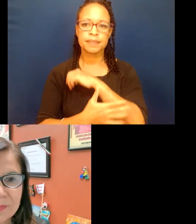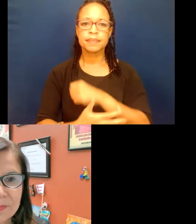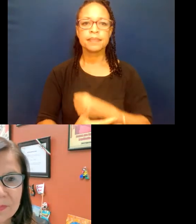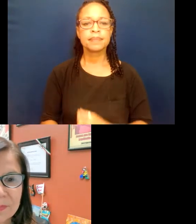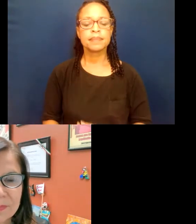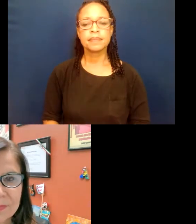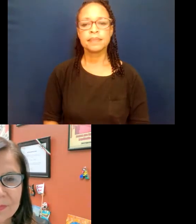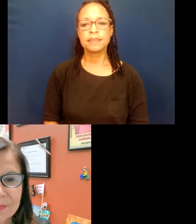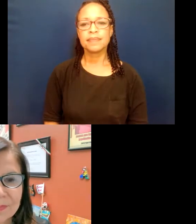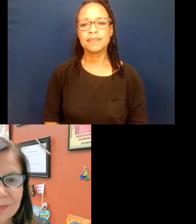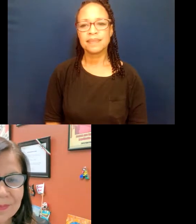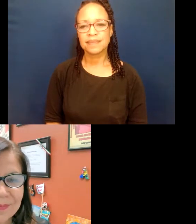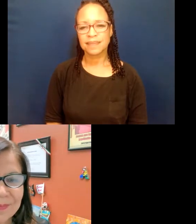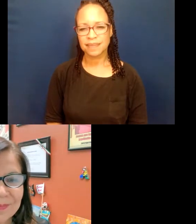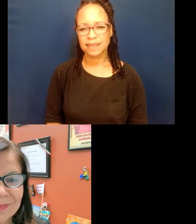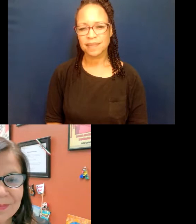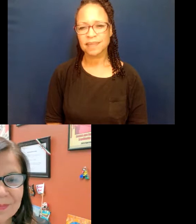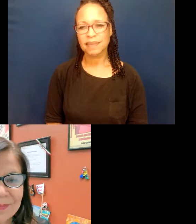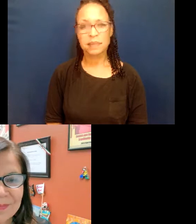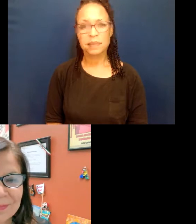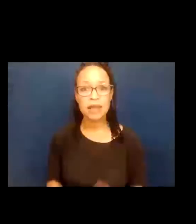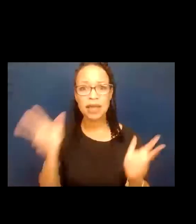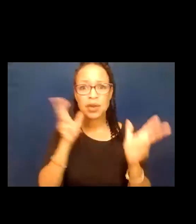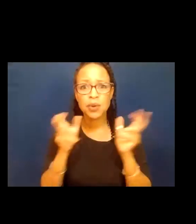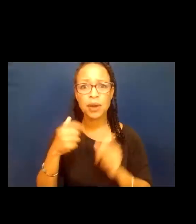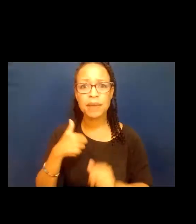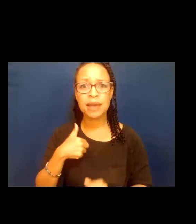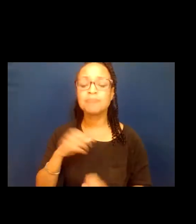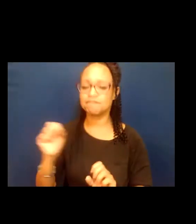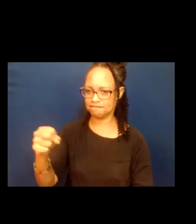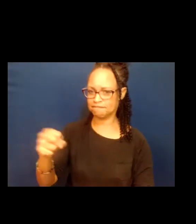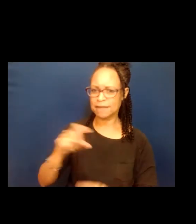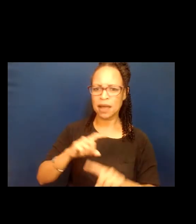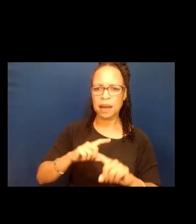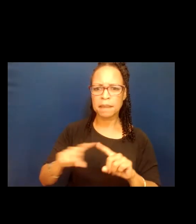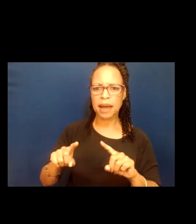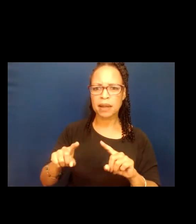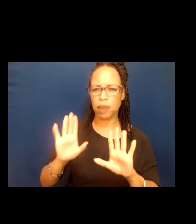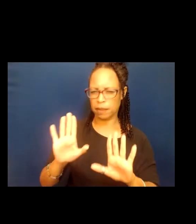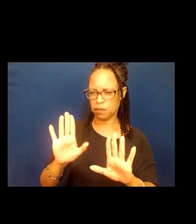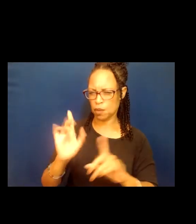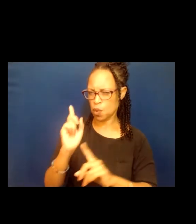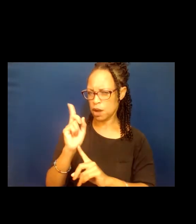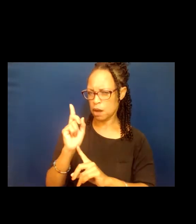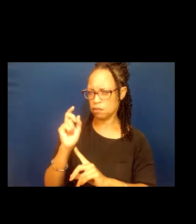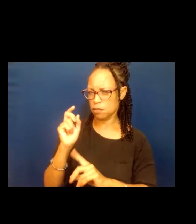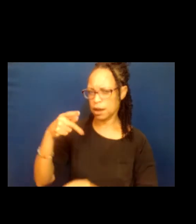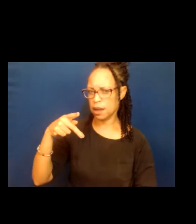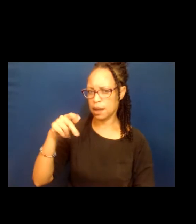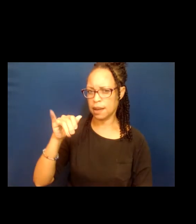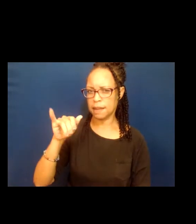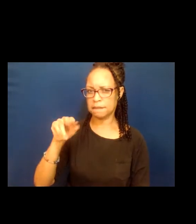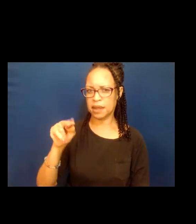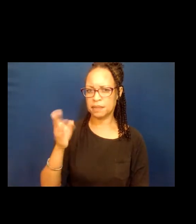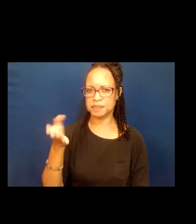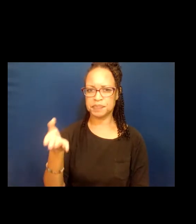Great. Thank you, Ada. Can you hear me? We can hear you, but we've got to pin you. Give us a minute to pin you. Okay.